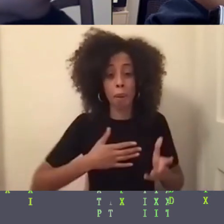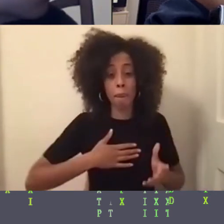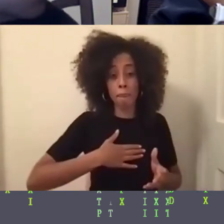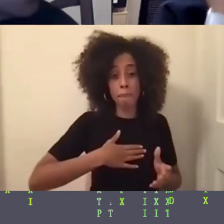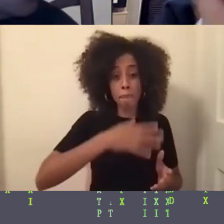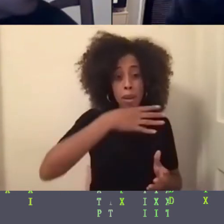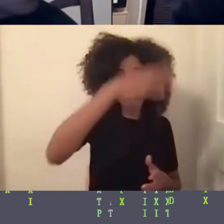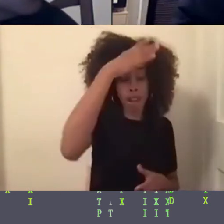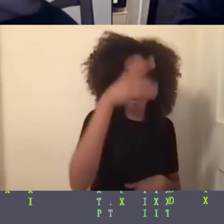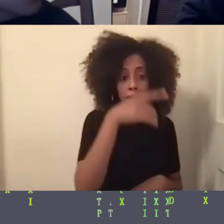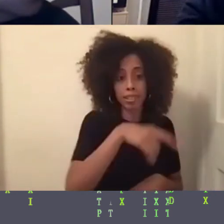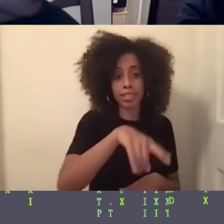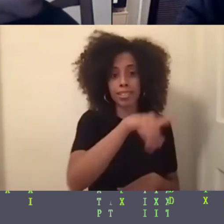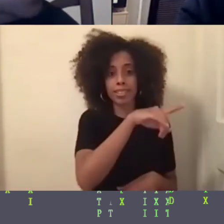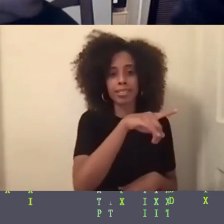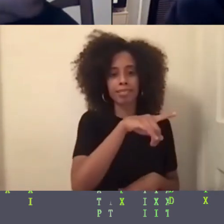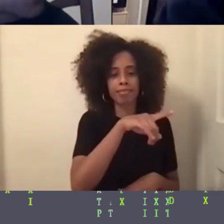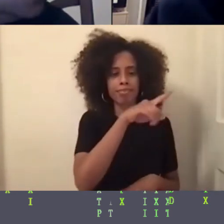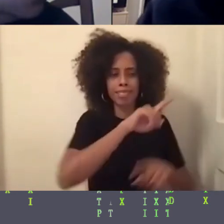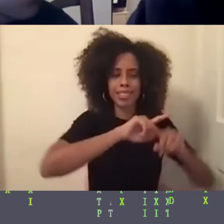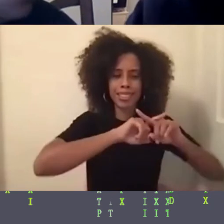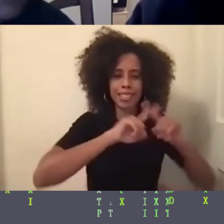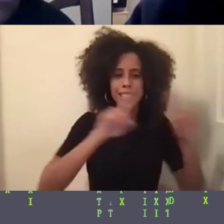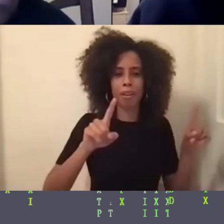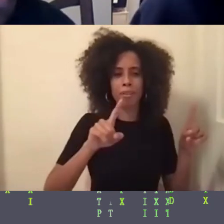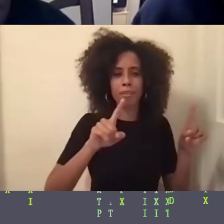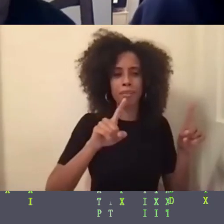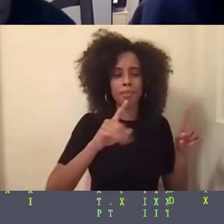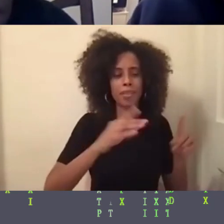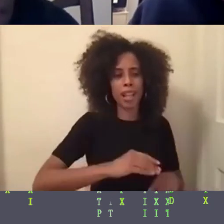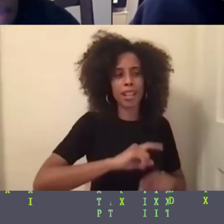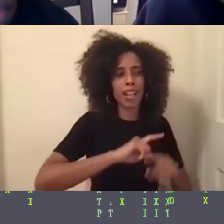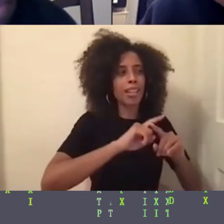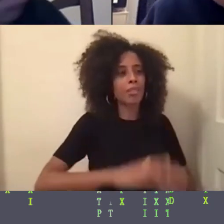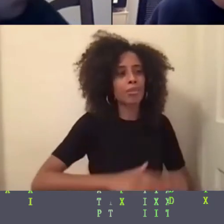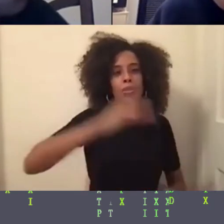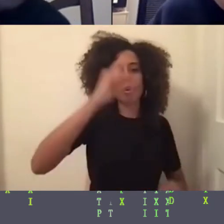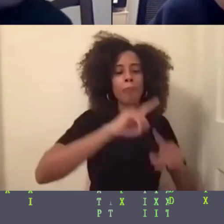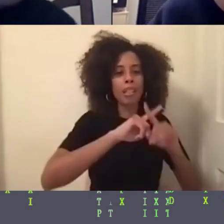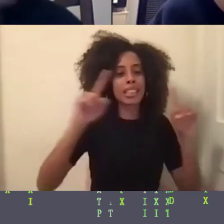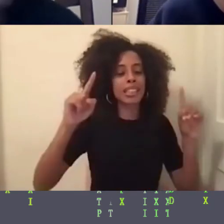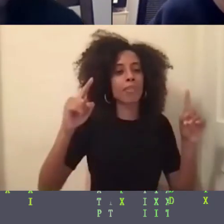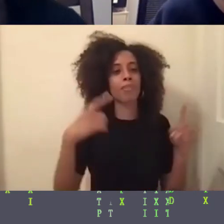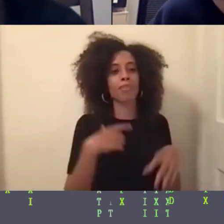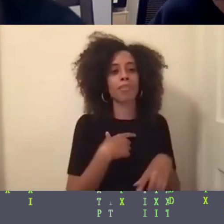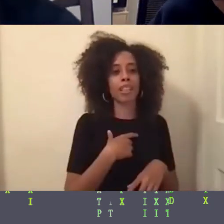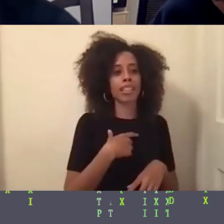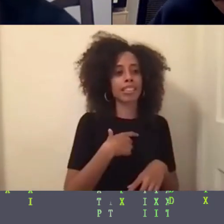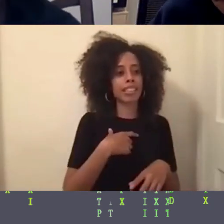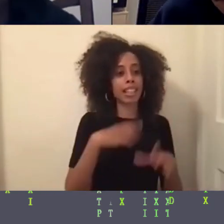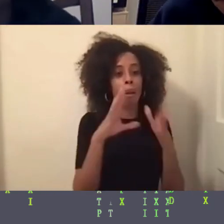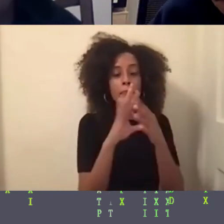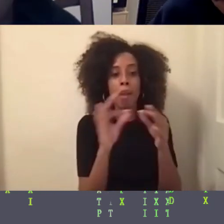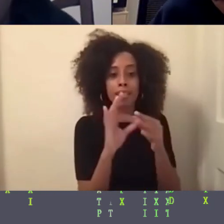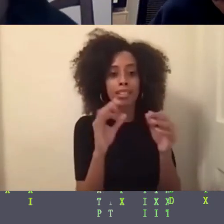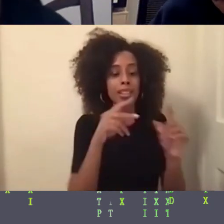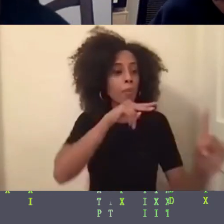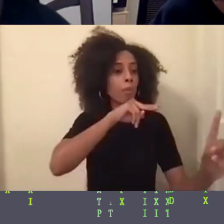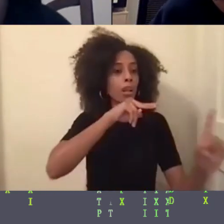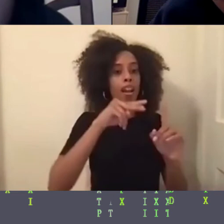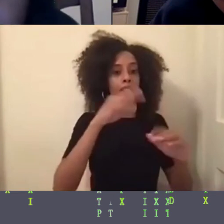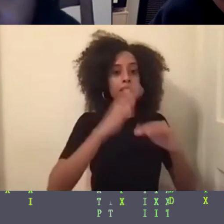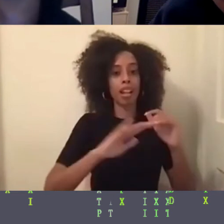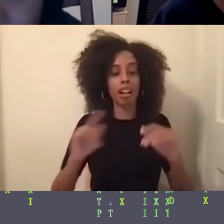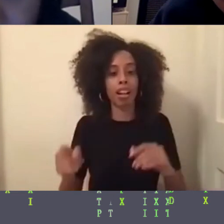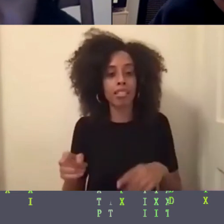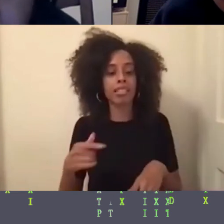Um, they grew up with completely different messaging than we did. Right. And so I think about that and I think about how sometimes they had to code switch